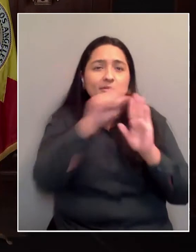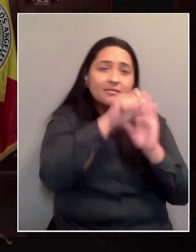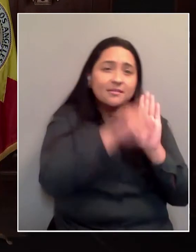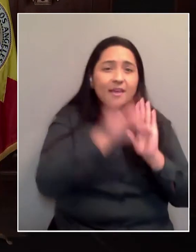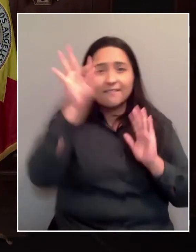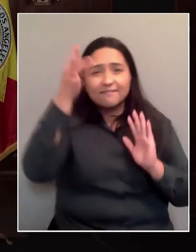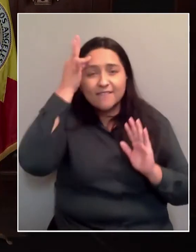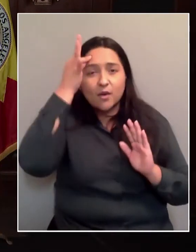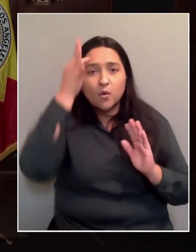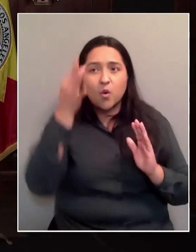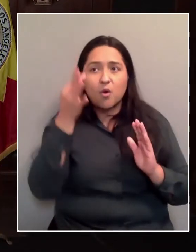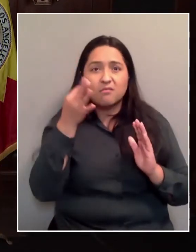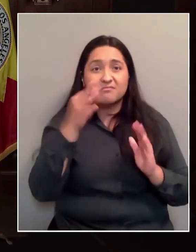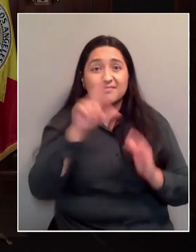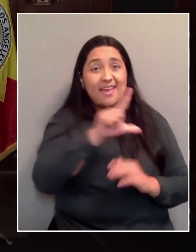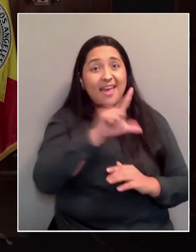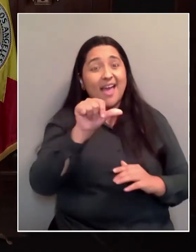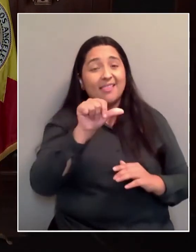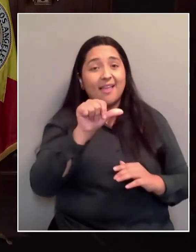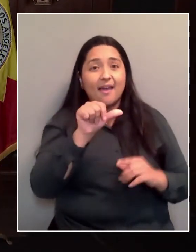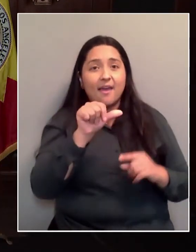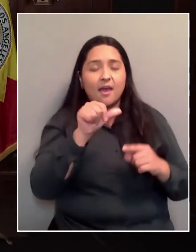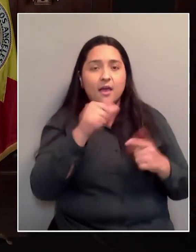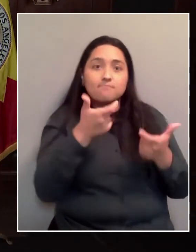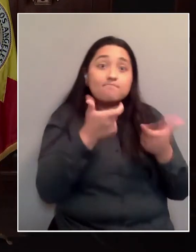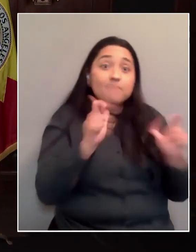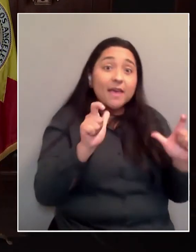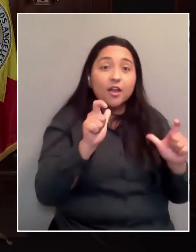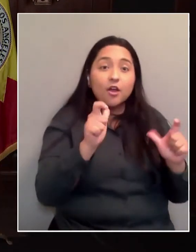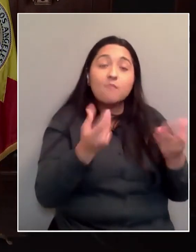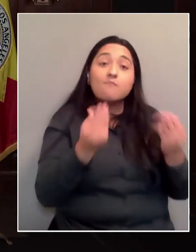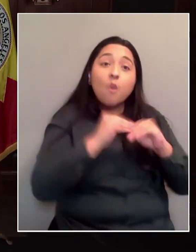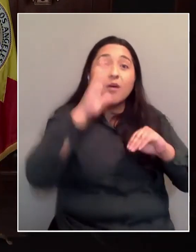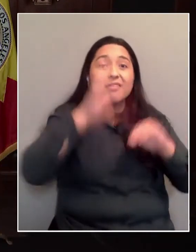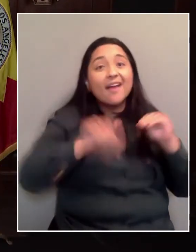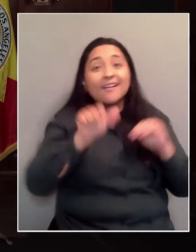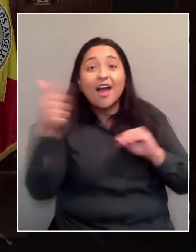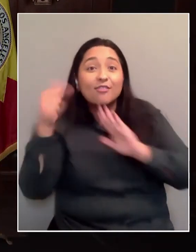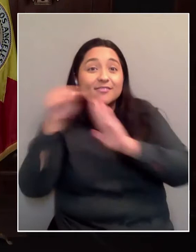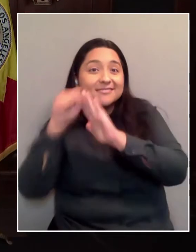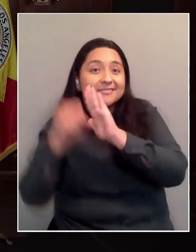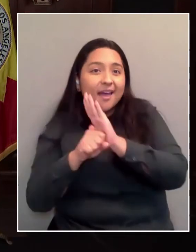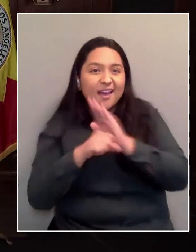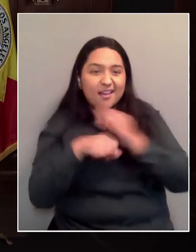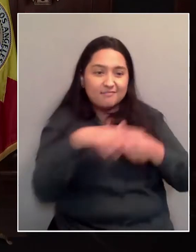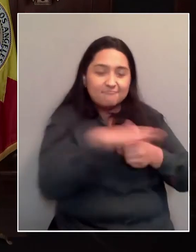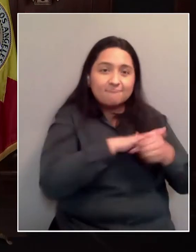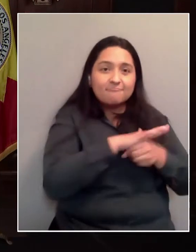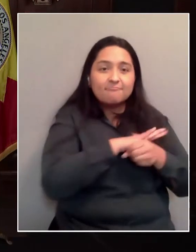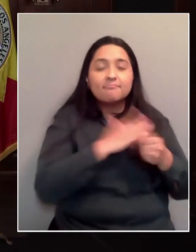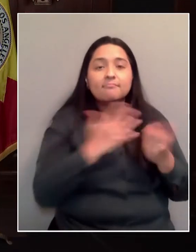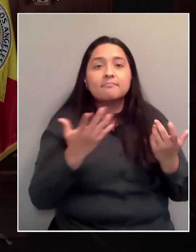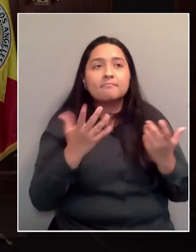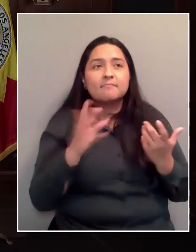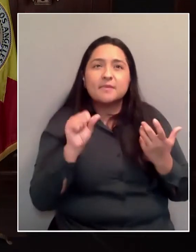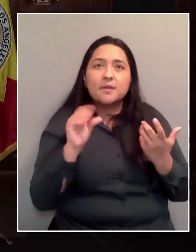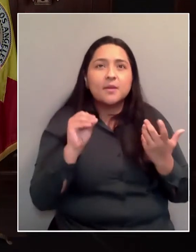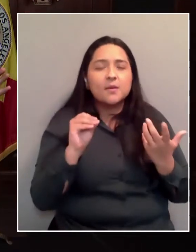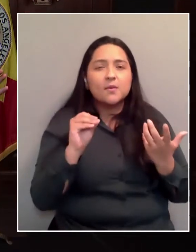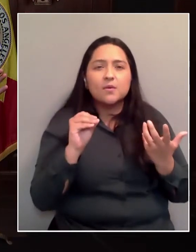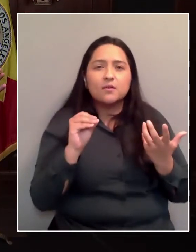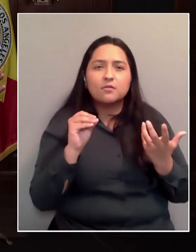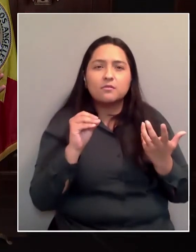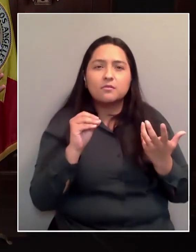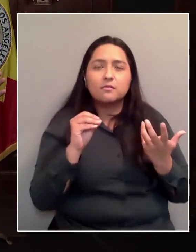bigger than almost half the states in this union. The county of Los Angeles is bigger than all the states but five. So what works maybe